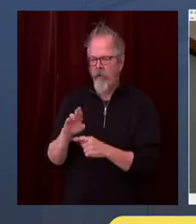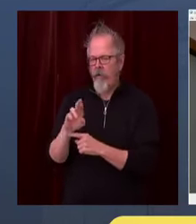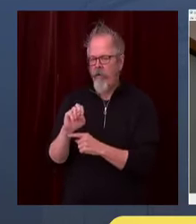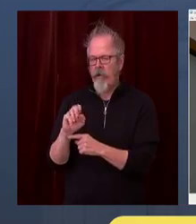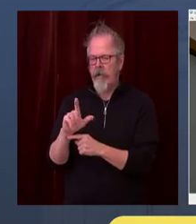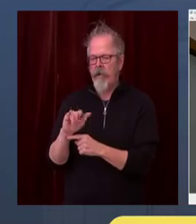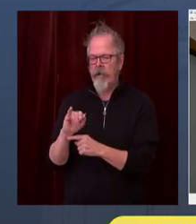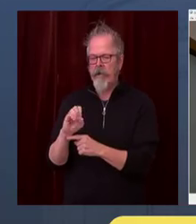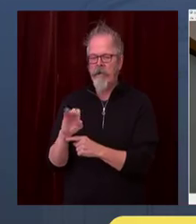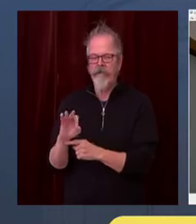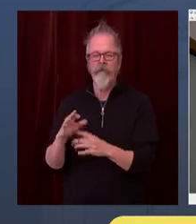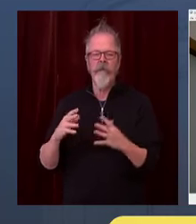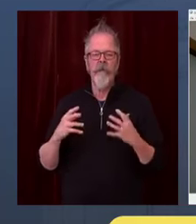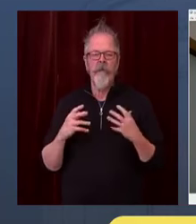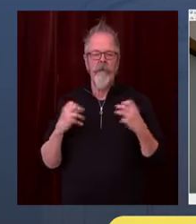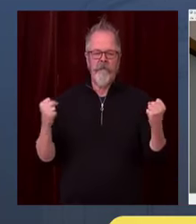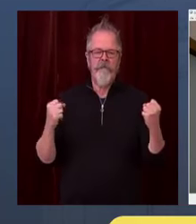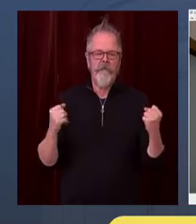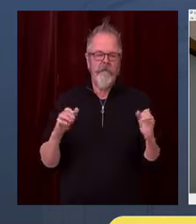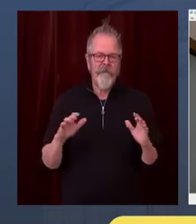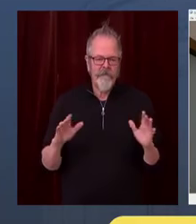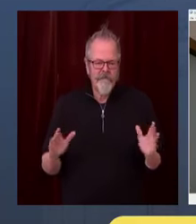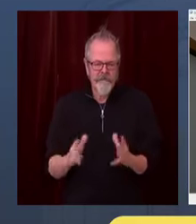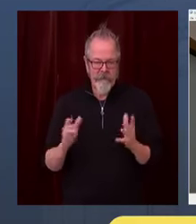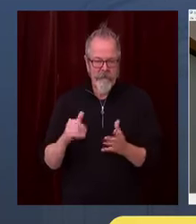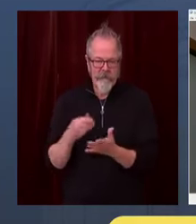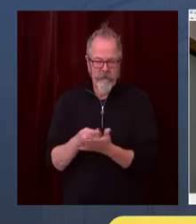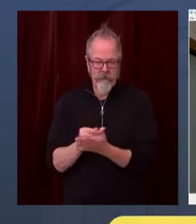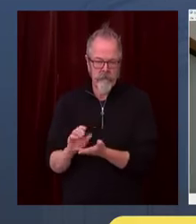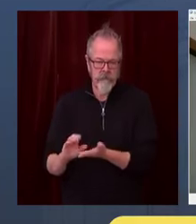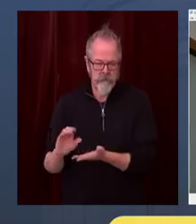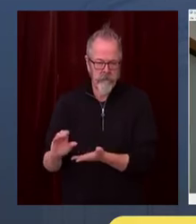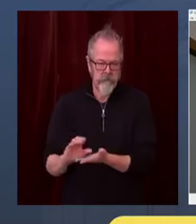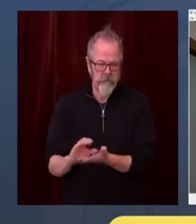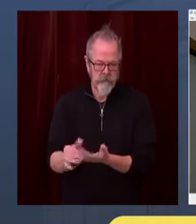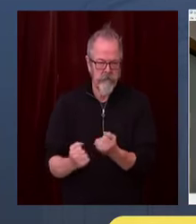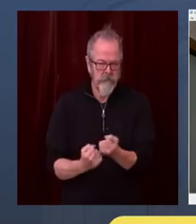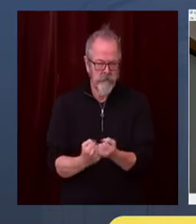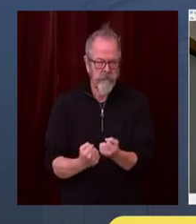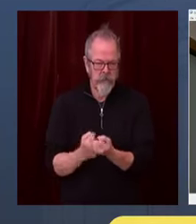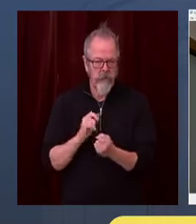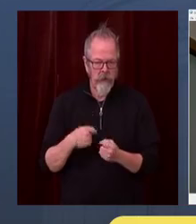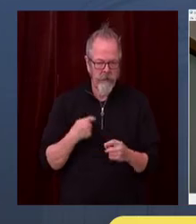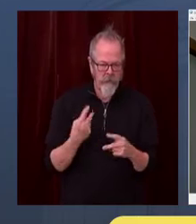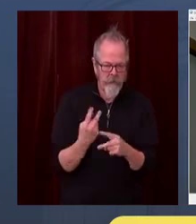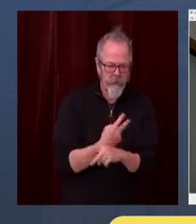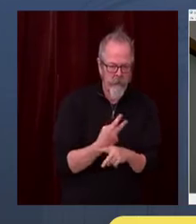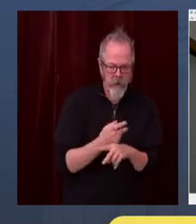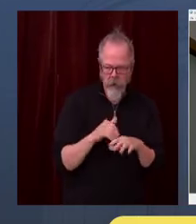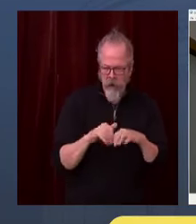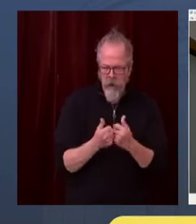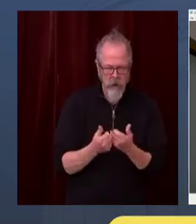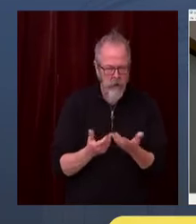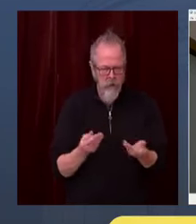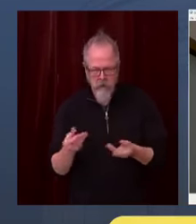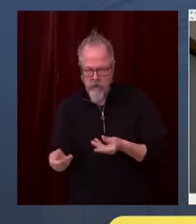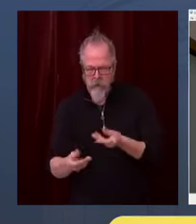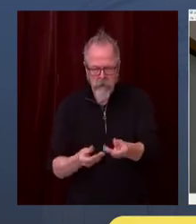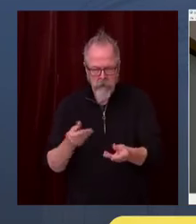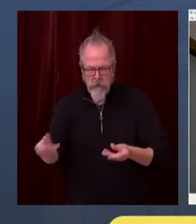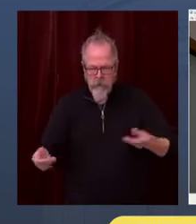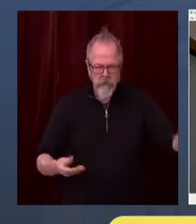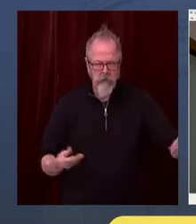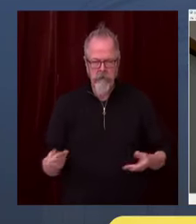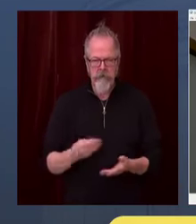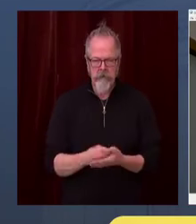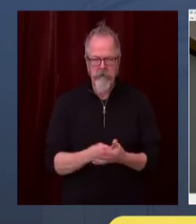hundreds of businesses and restaurants using our curb space for takeout and other things, and we will continue to fast-track those programs.